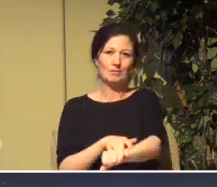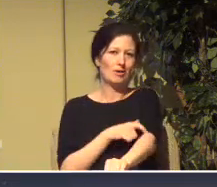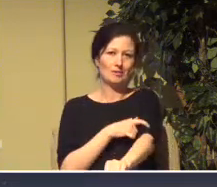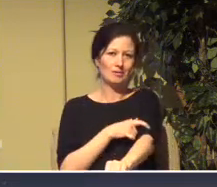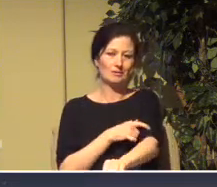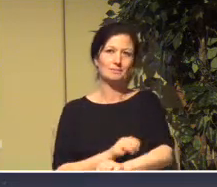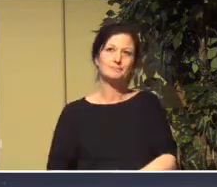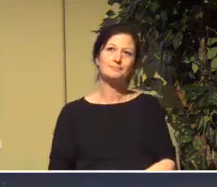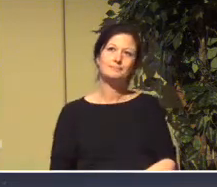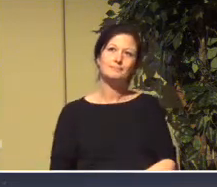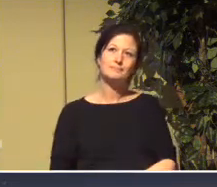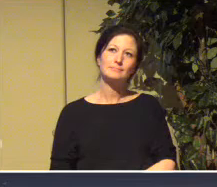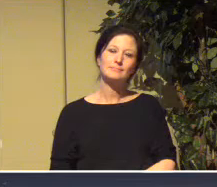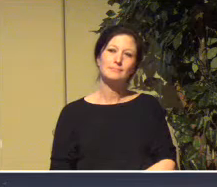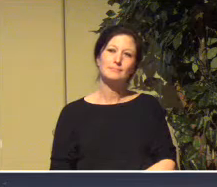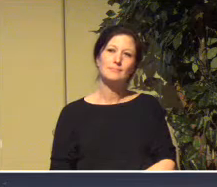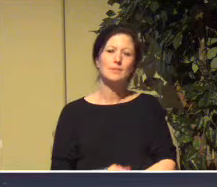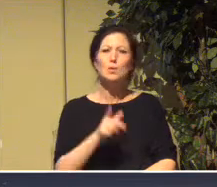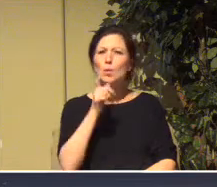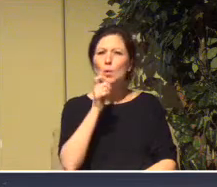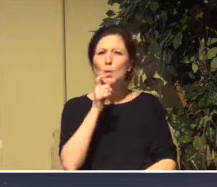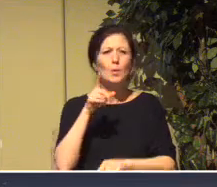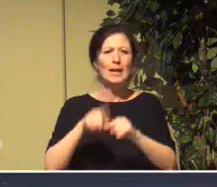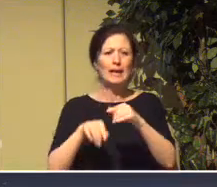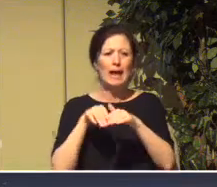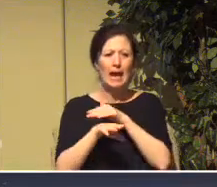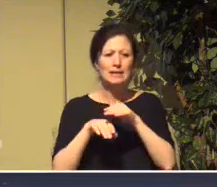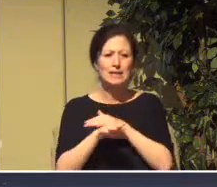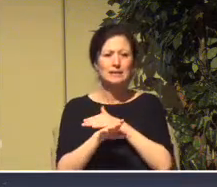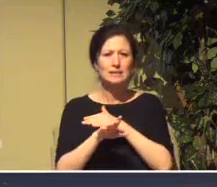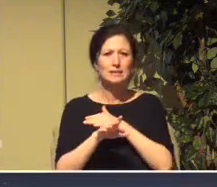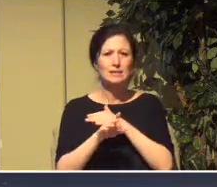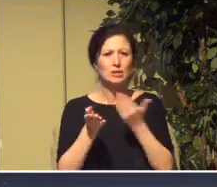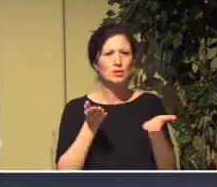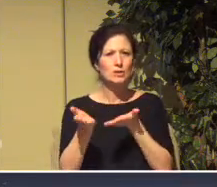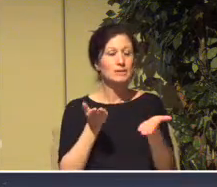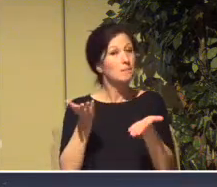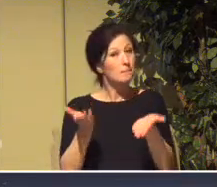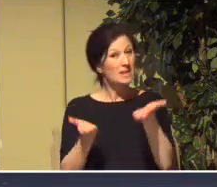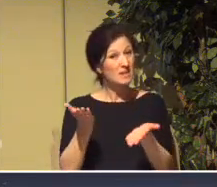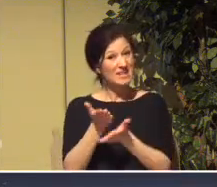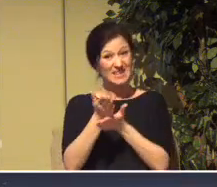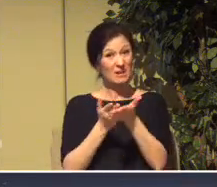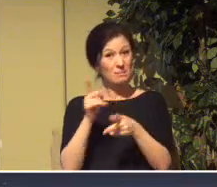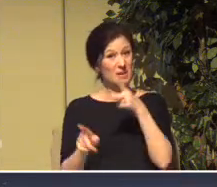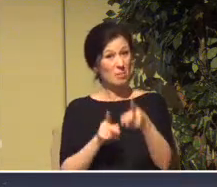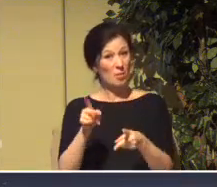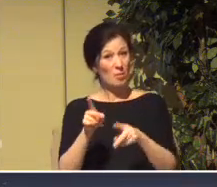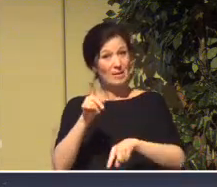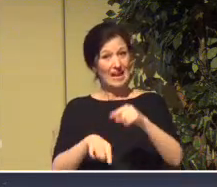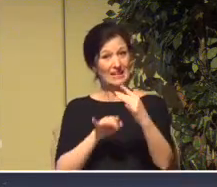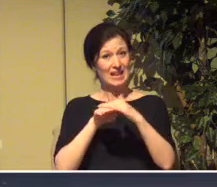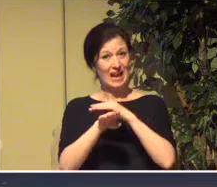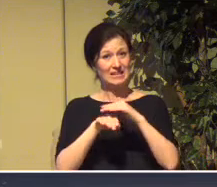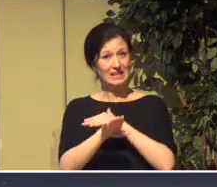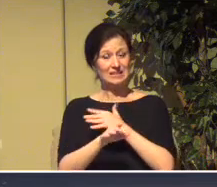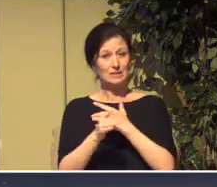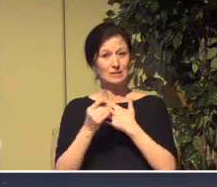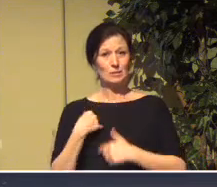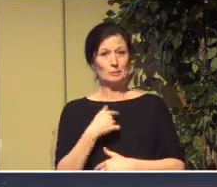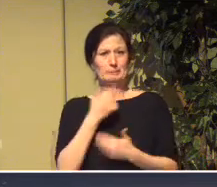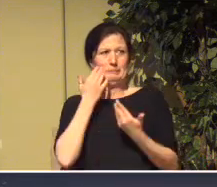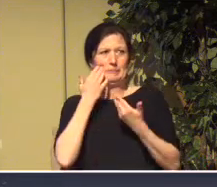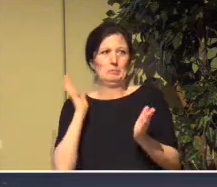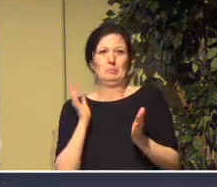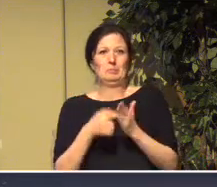So what about those who can't access our services that don't have the internet and so on? So we're not sure what to do with that.